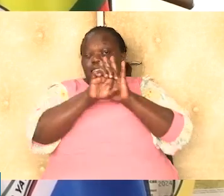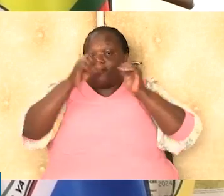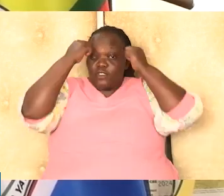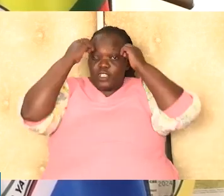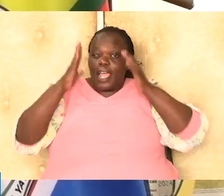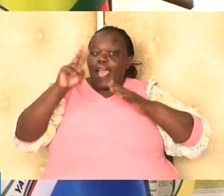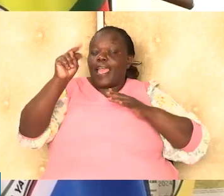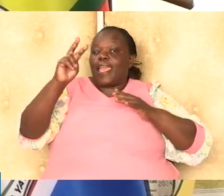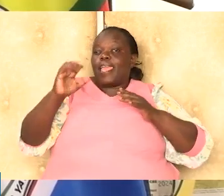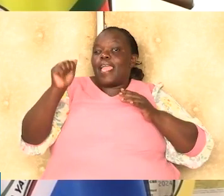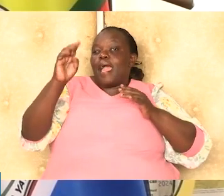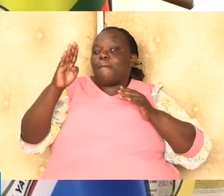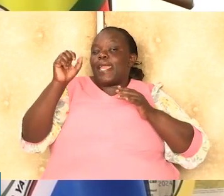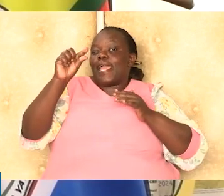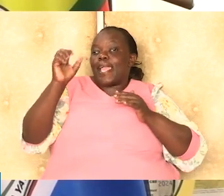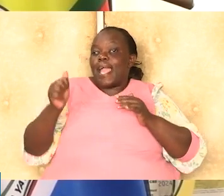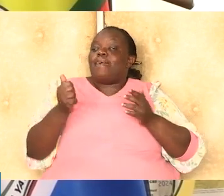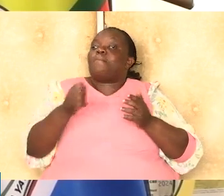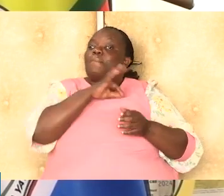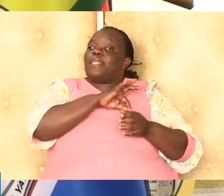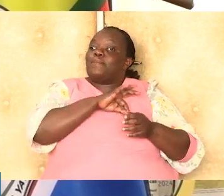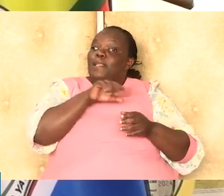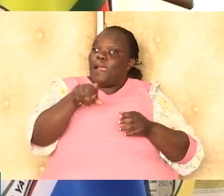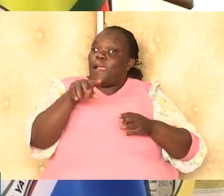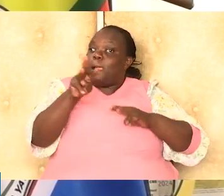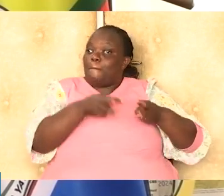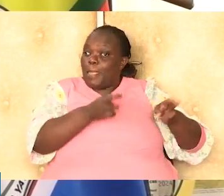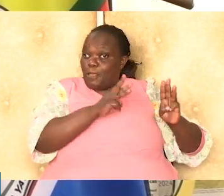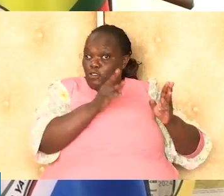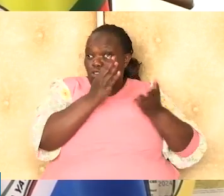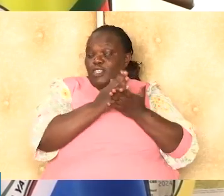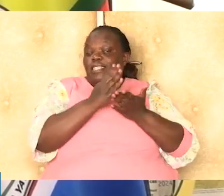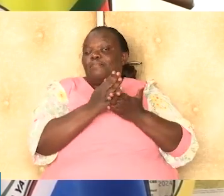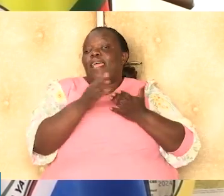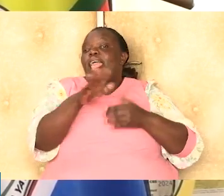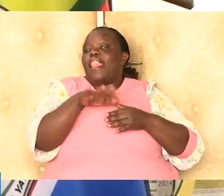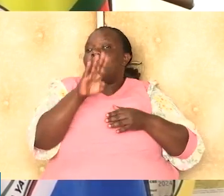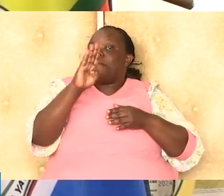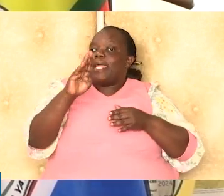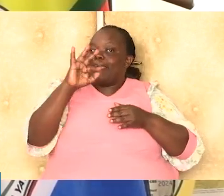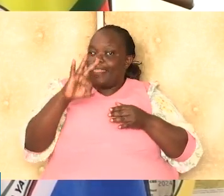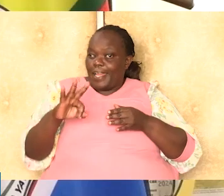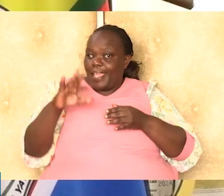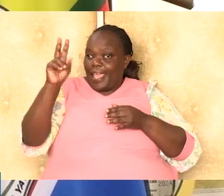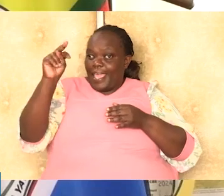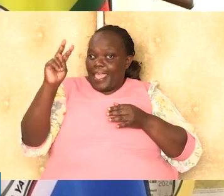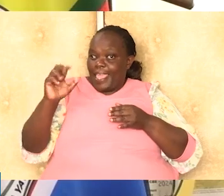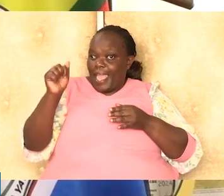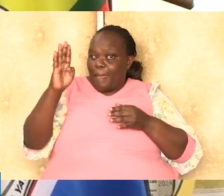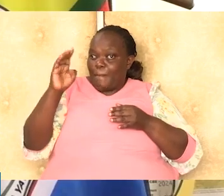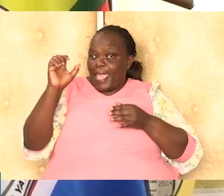student called Nyambega from Dedakimadi University has benefited from this model. Initially categorized in band three, Nyambega